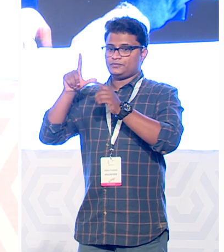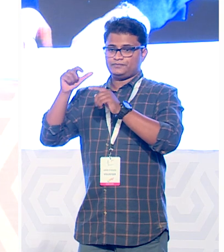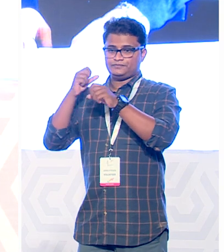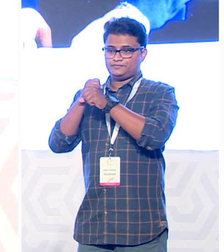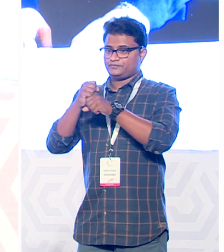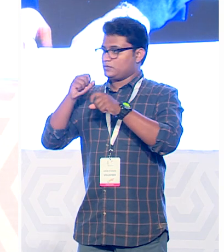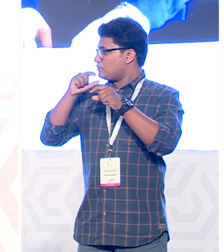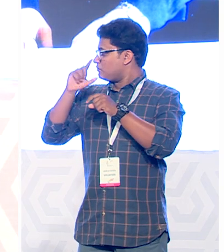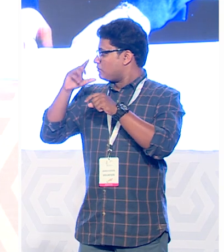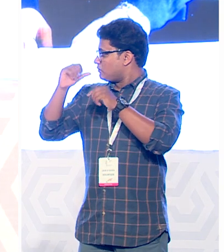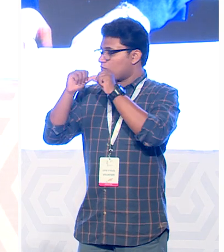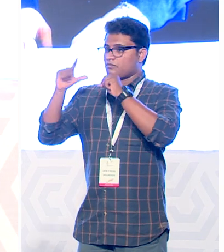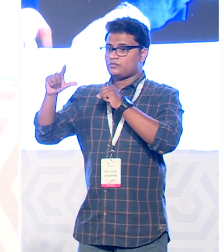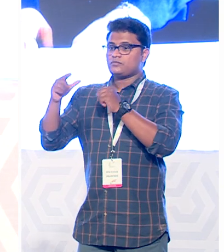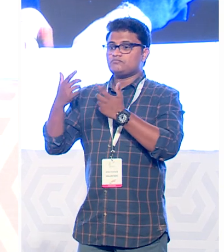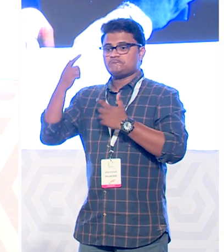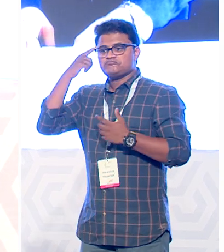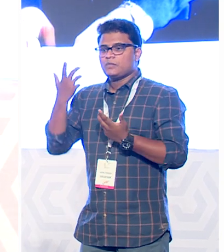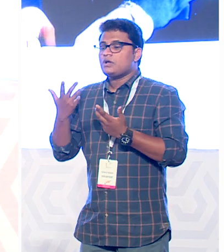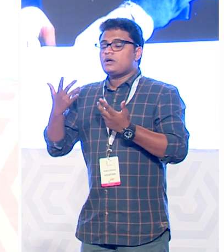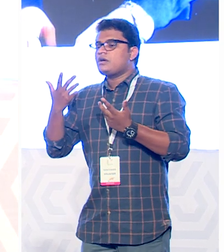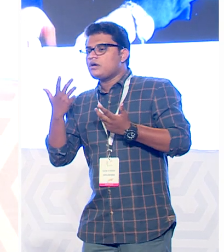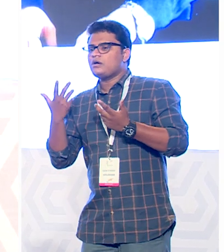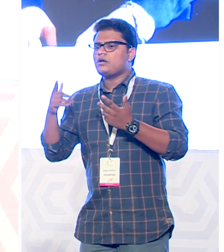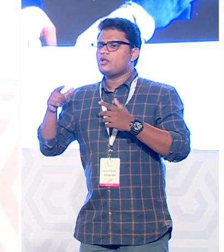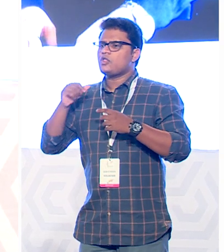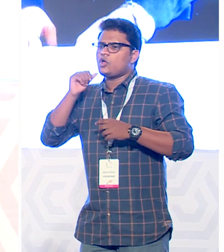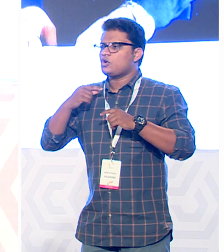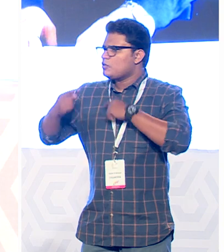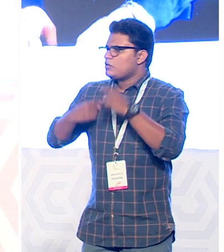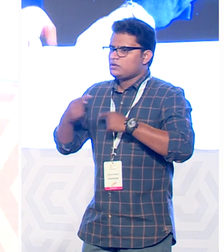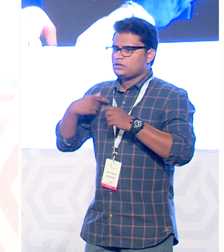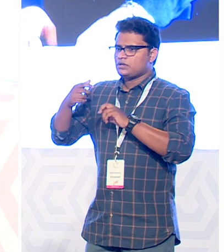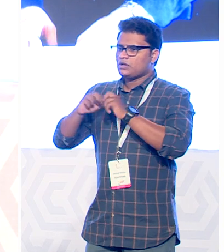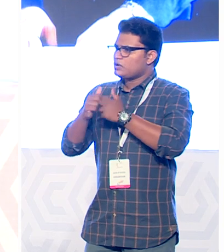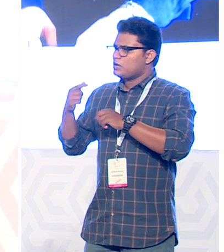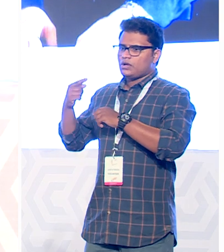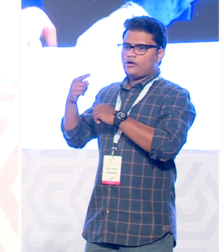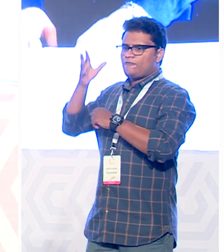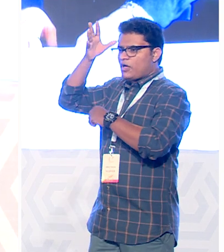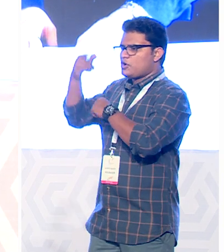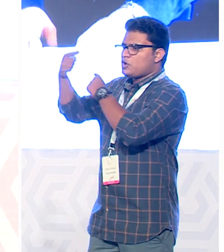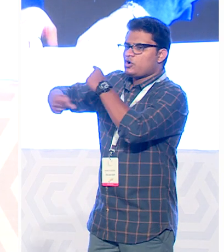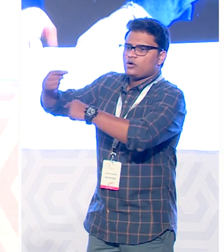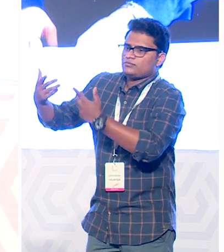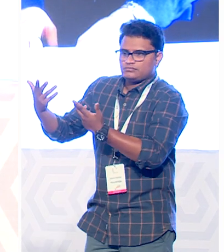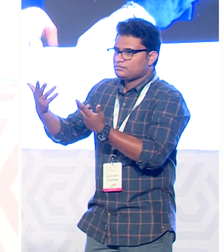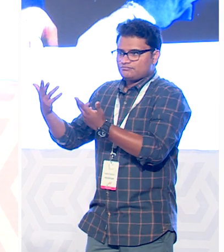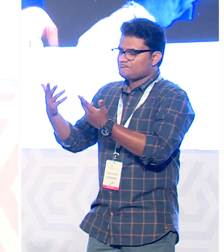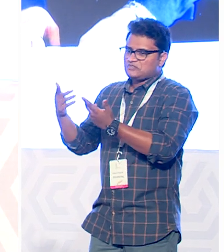ataxia is mostly but not always genetic and progressive in nature